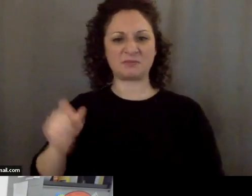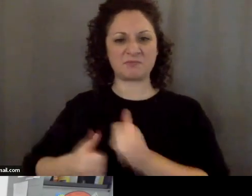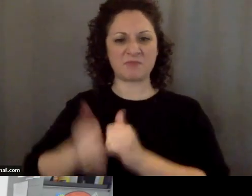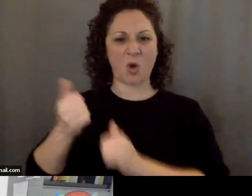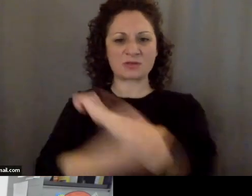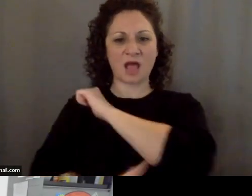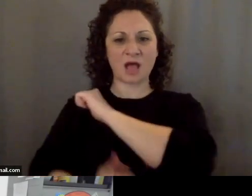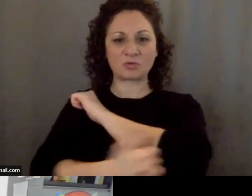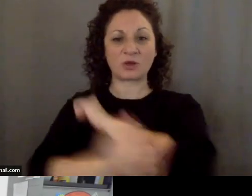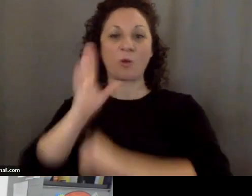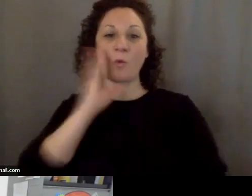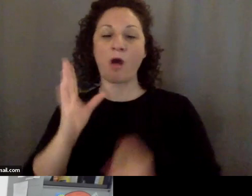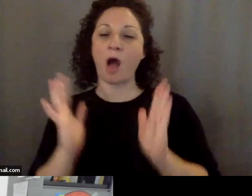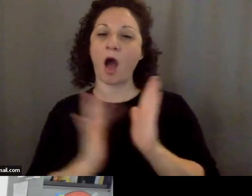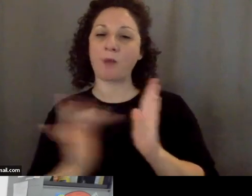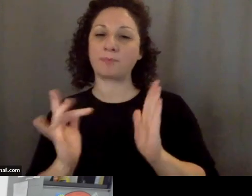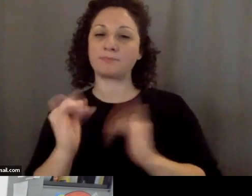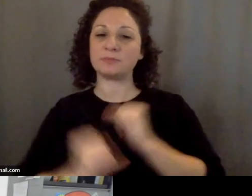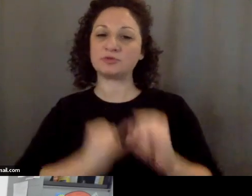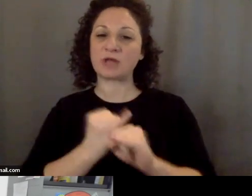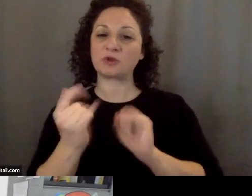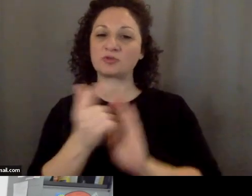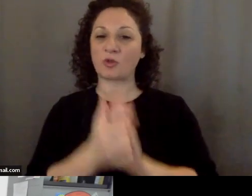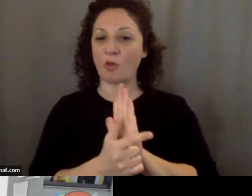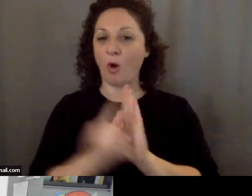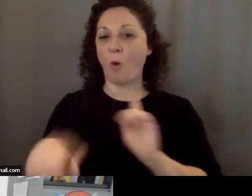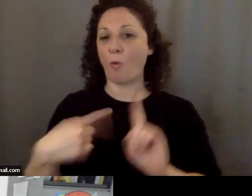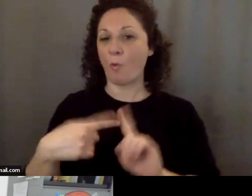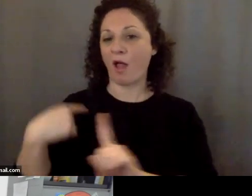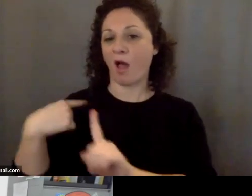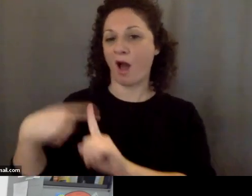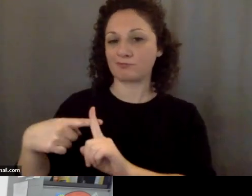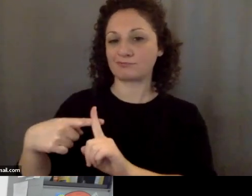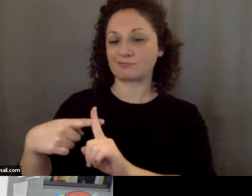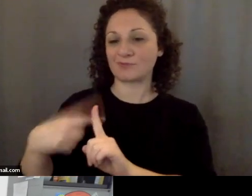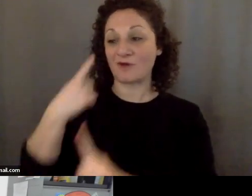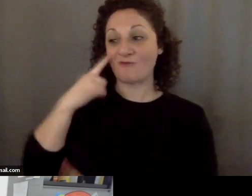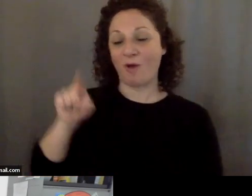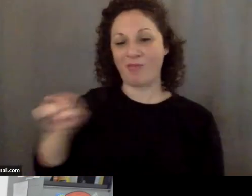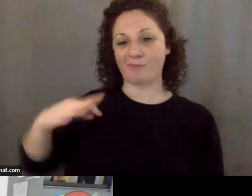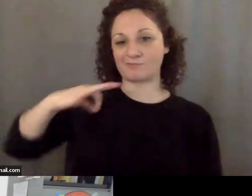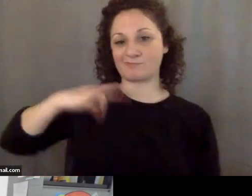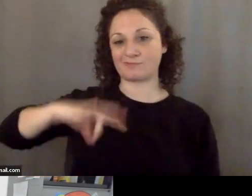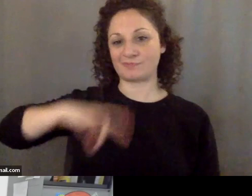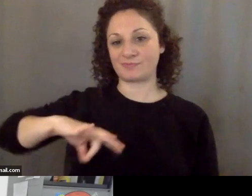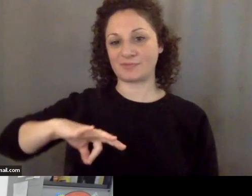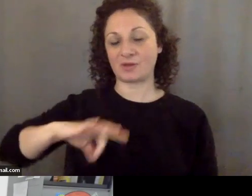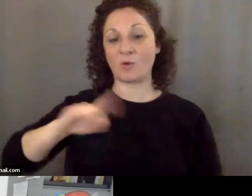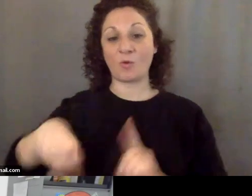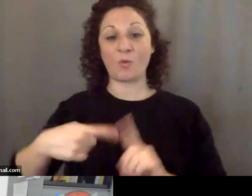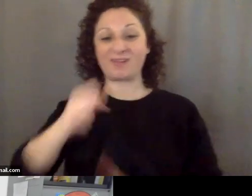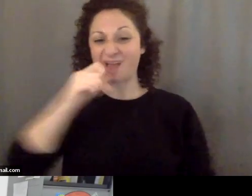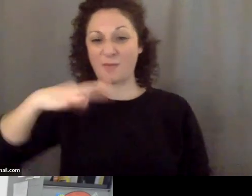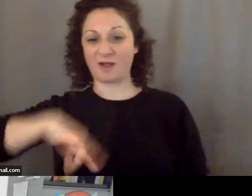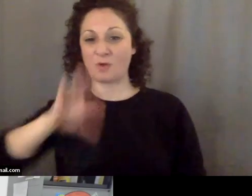when it's to their advantage to do so and scoff at international law when it's not. In this case, however,